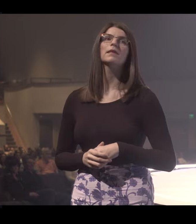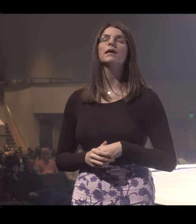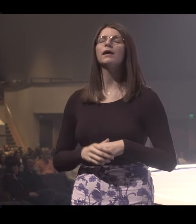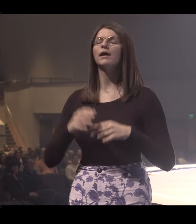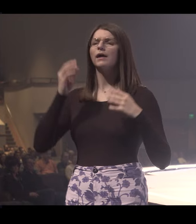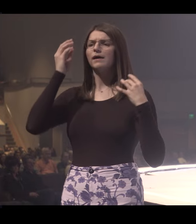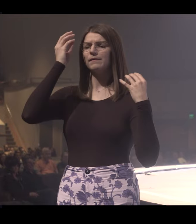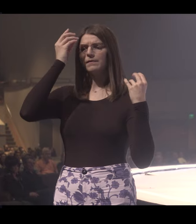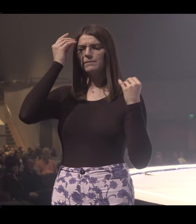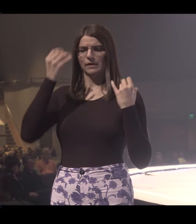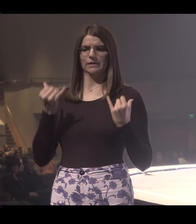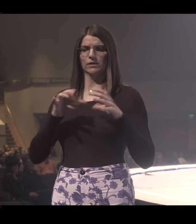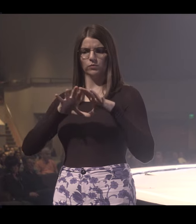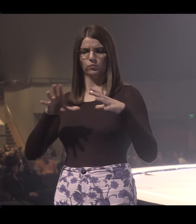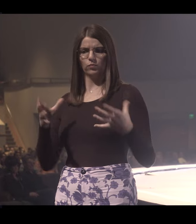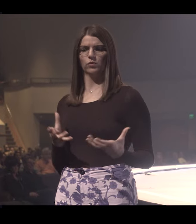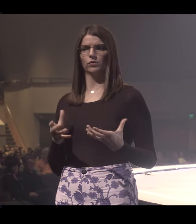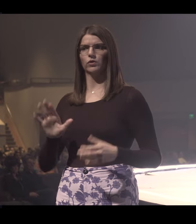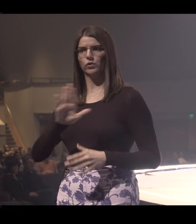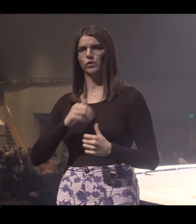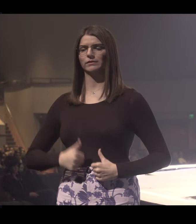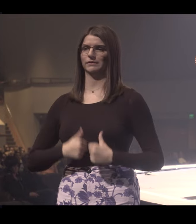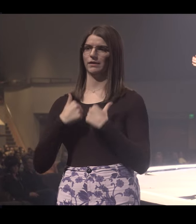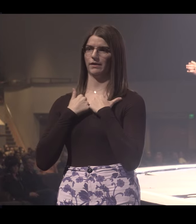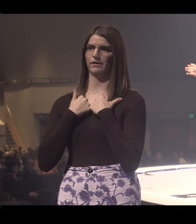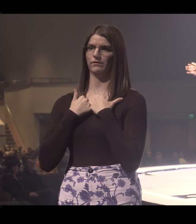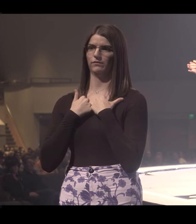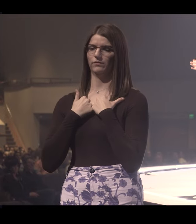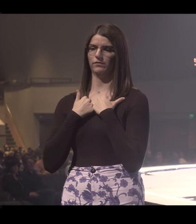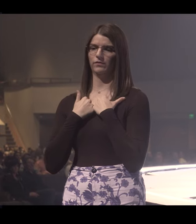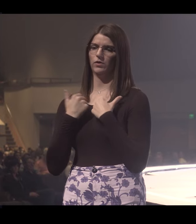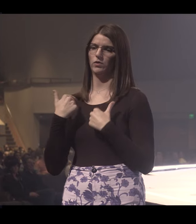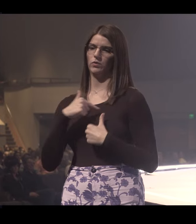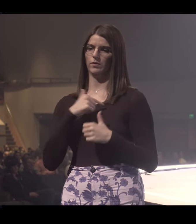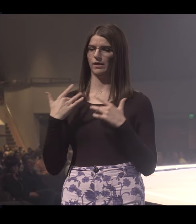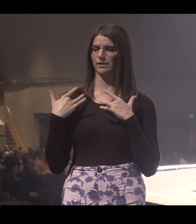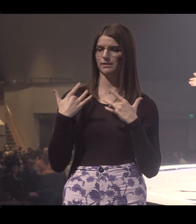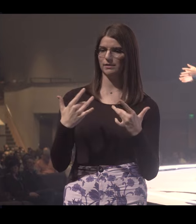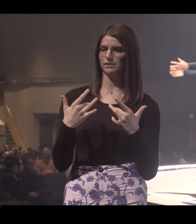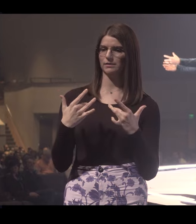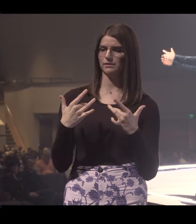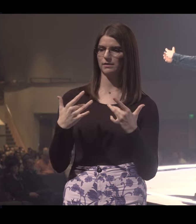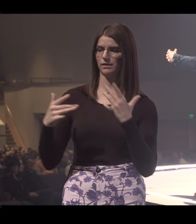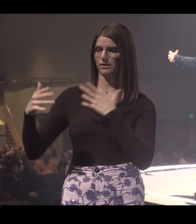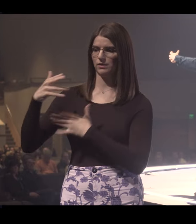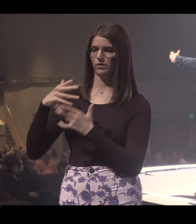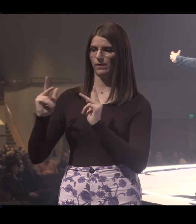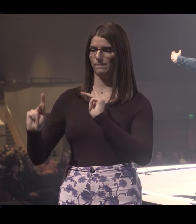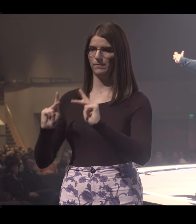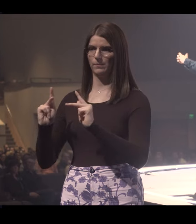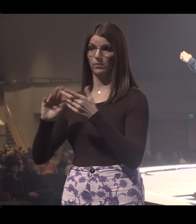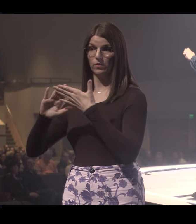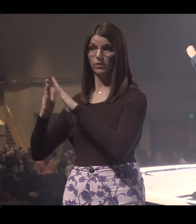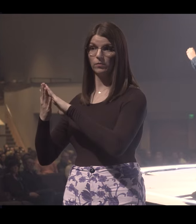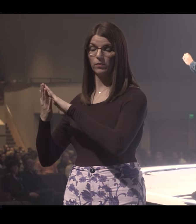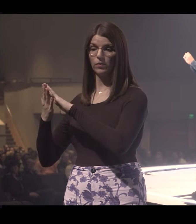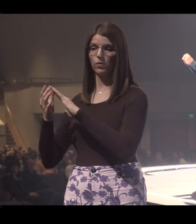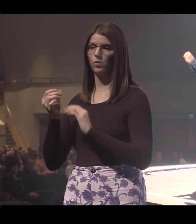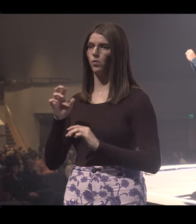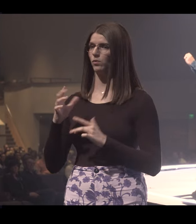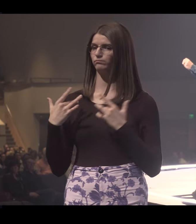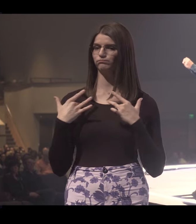Now, think about our world today. Think about your life. Do most of us gravitate towards being around people in community?